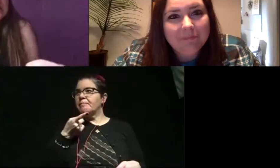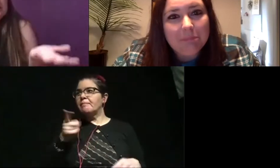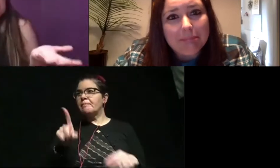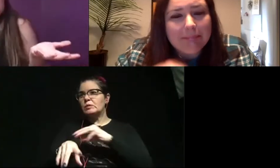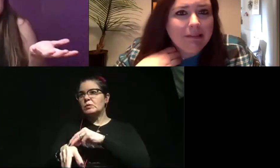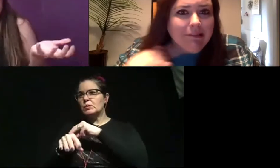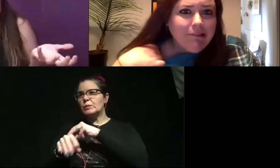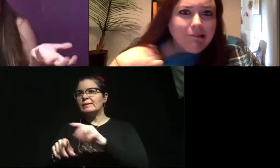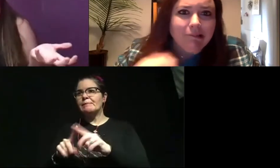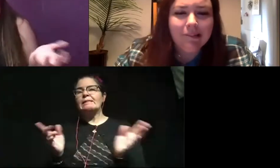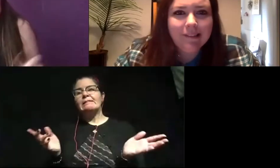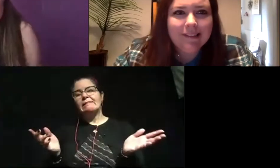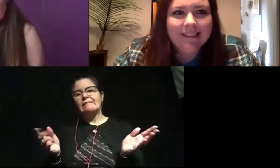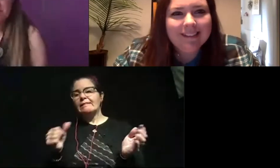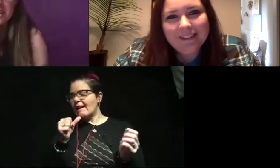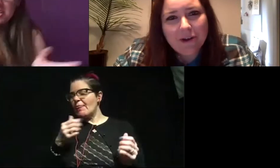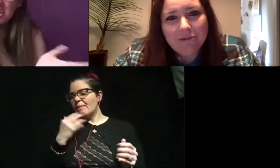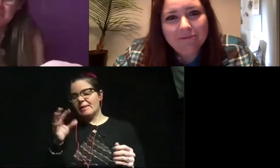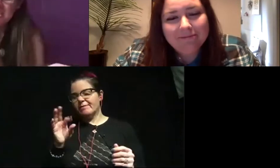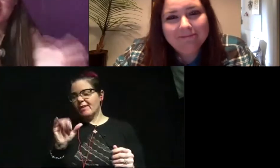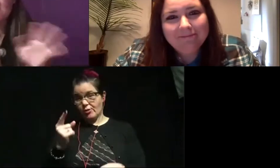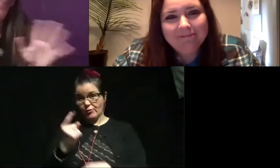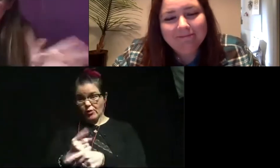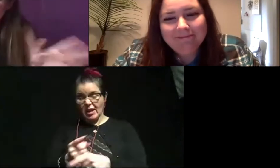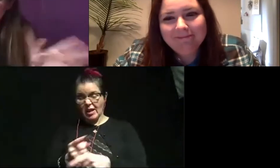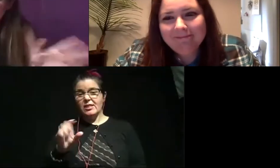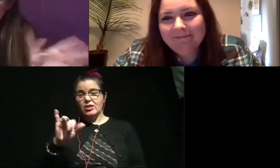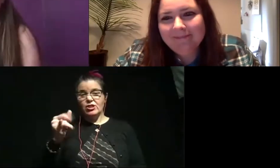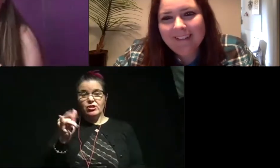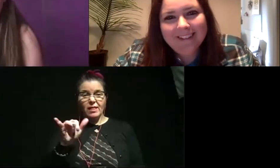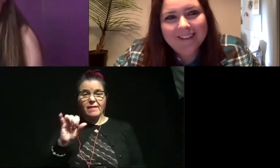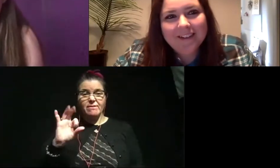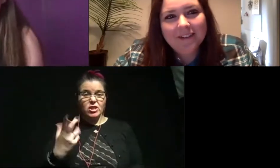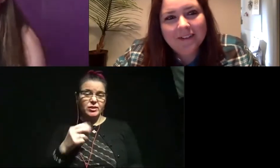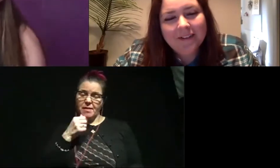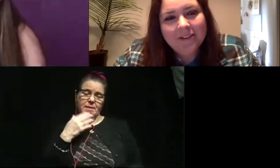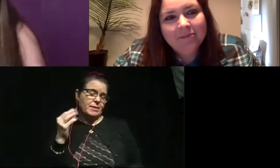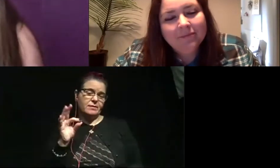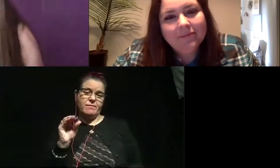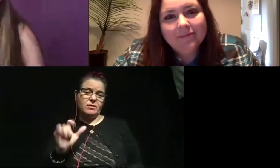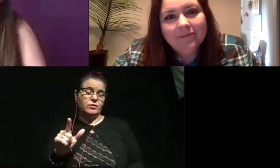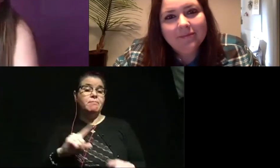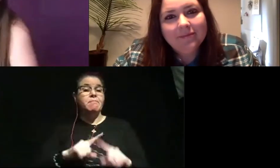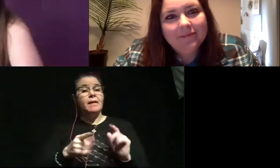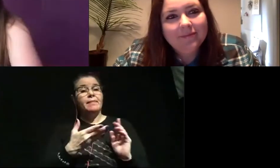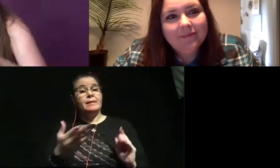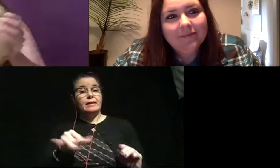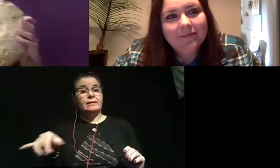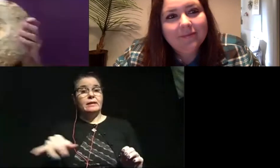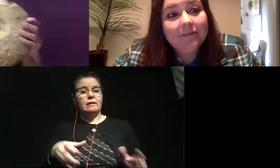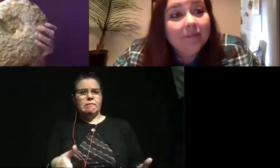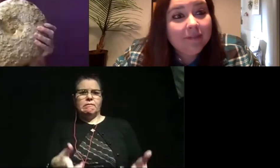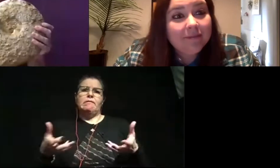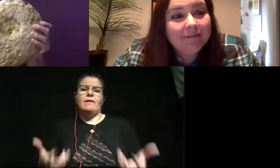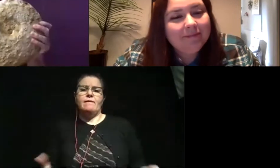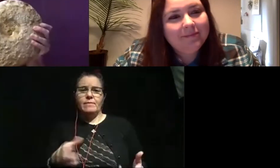they're not the greatest fossils, right? Jellyfish, not the best fossils. But things like this